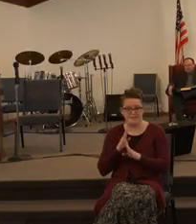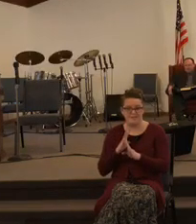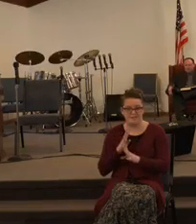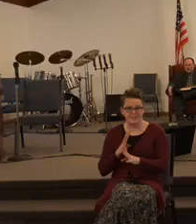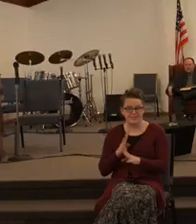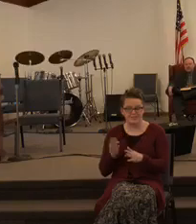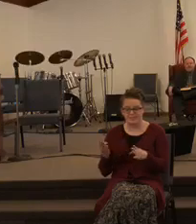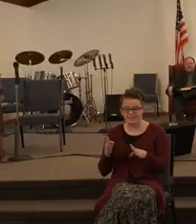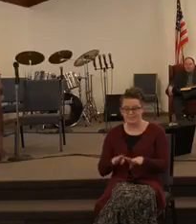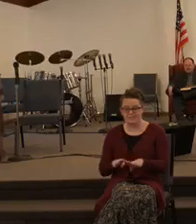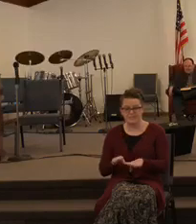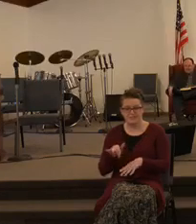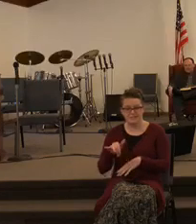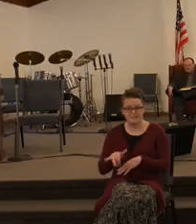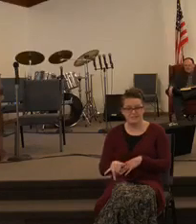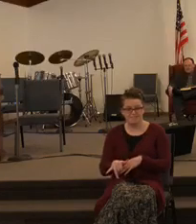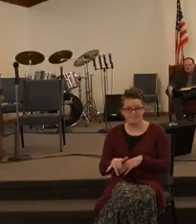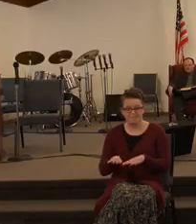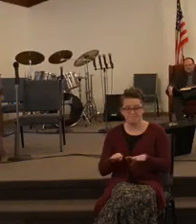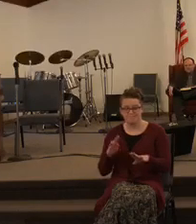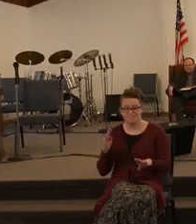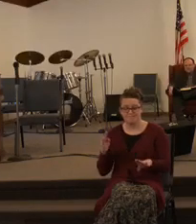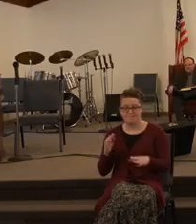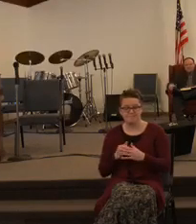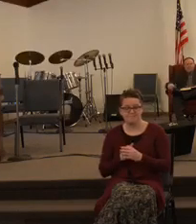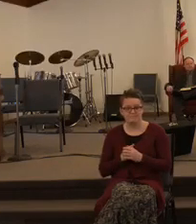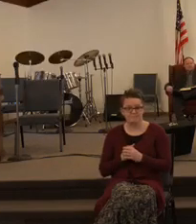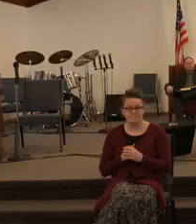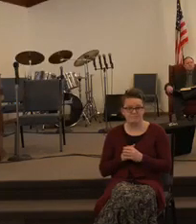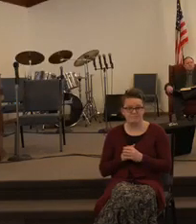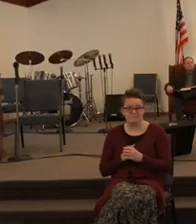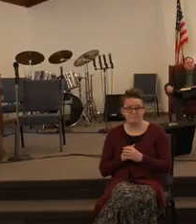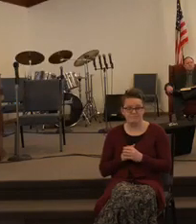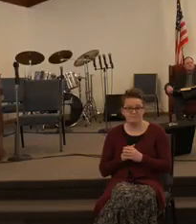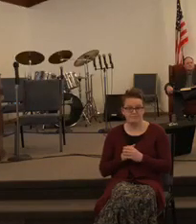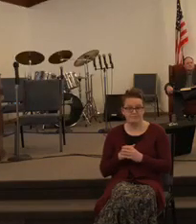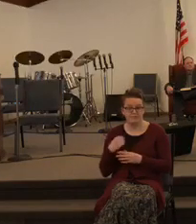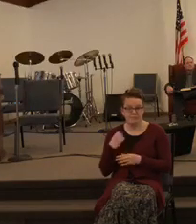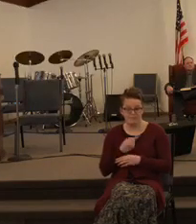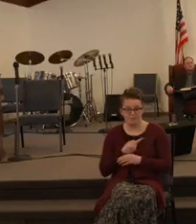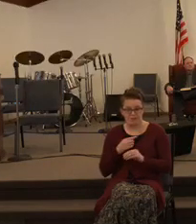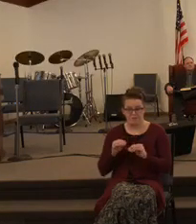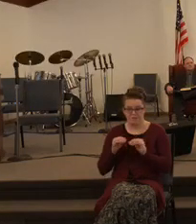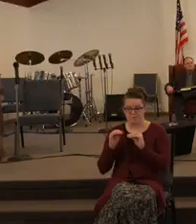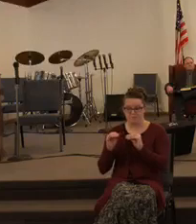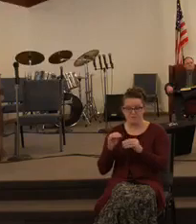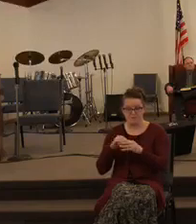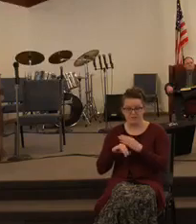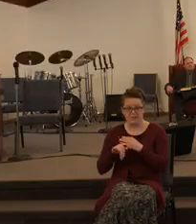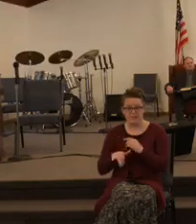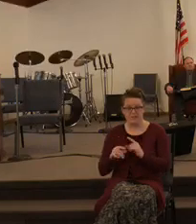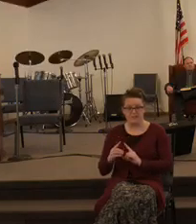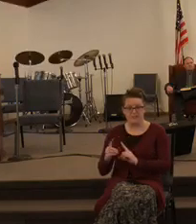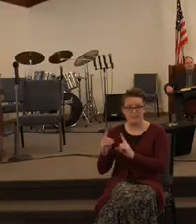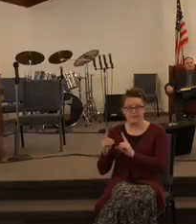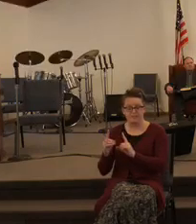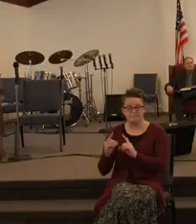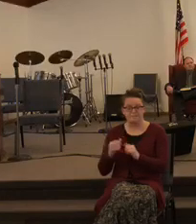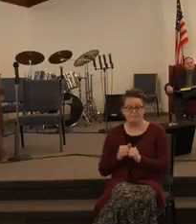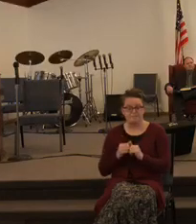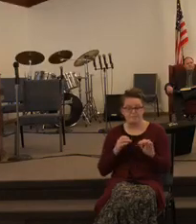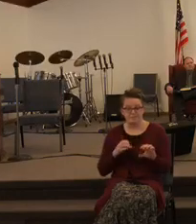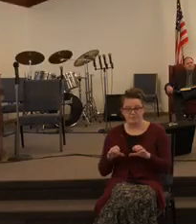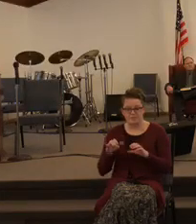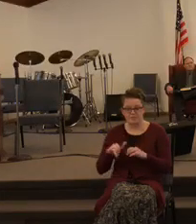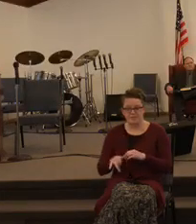to opening. Yes. Amen. We are moving in that direction but to do that there